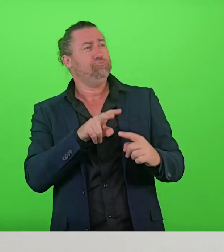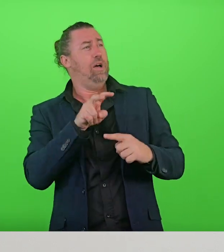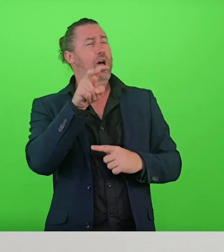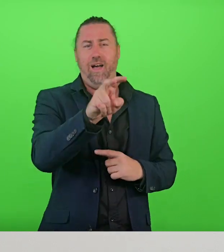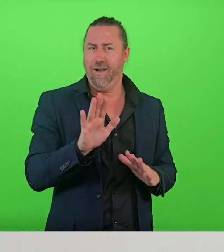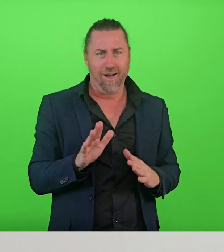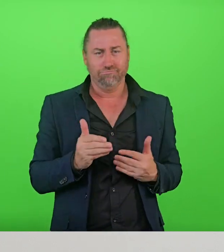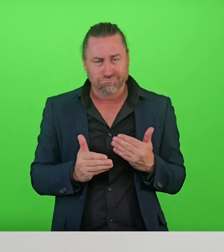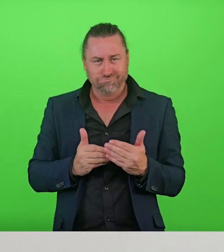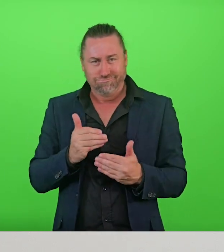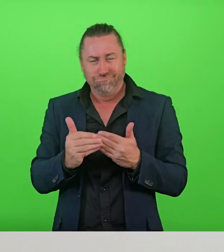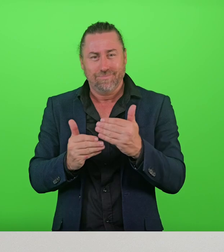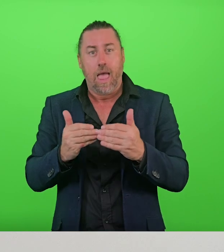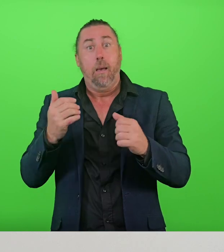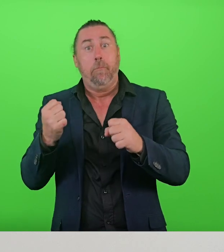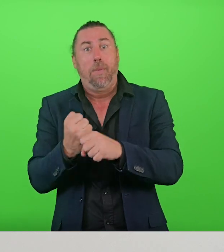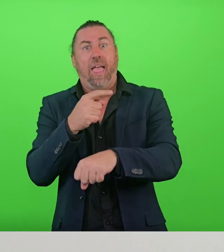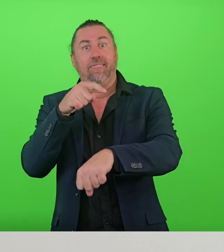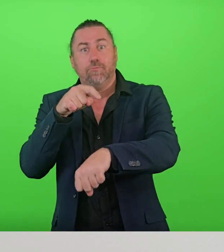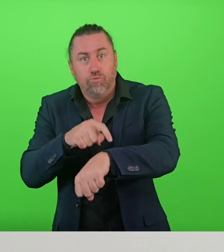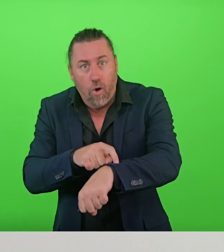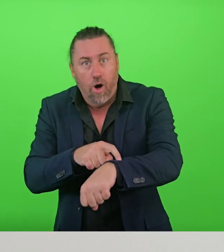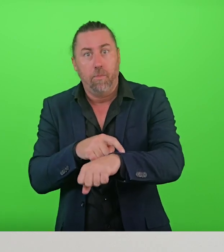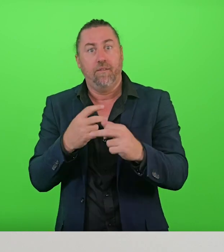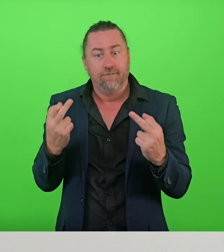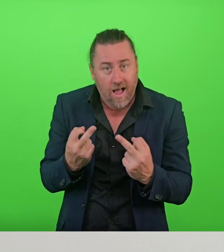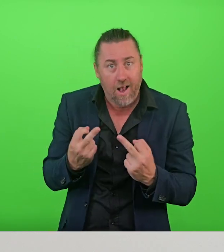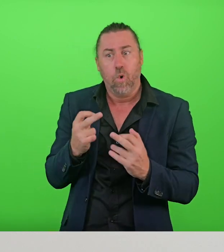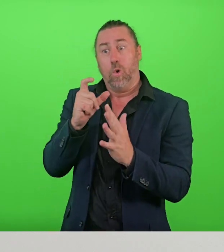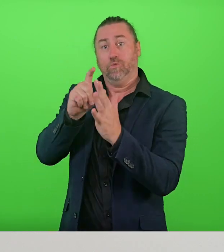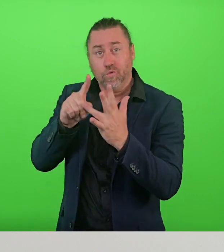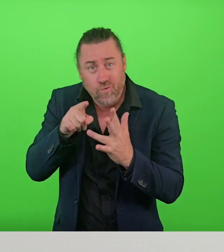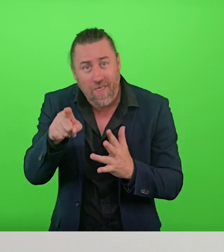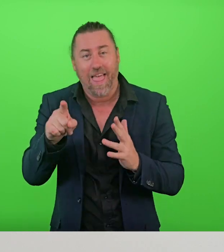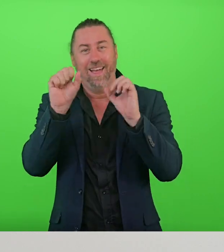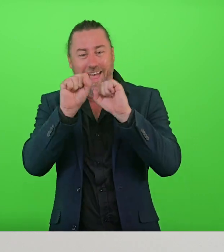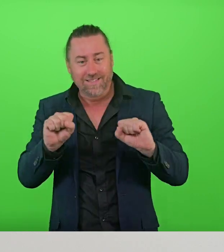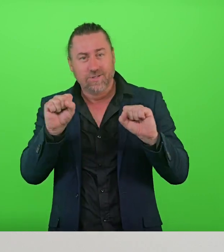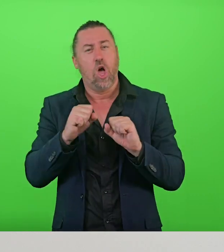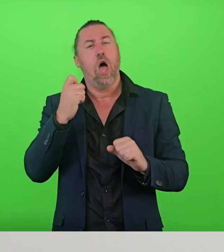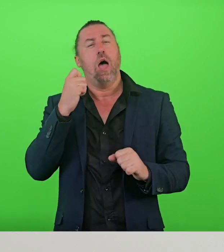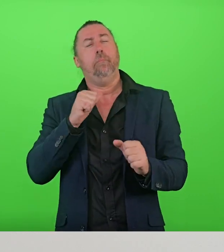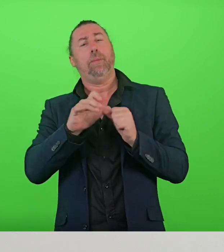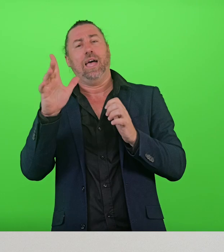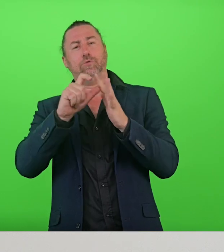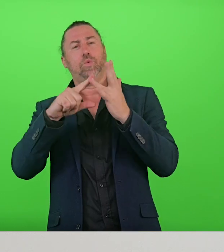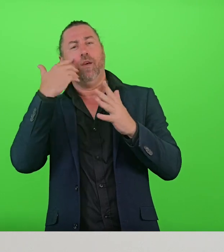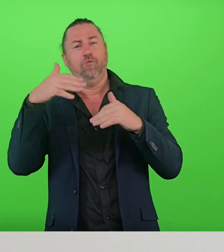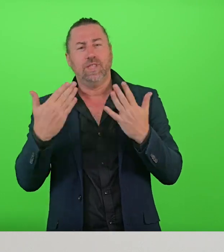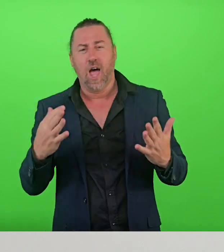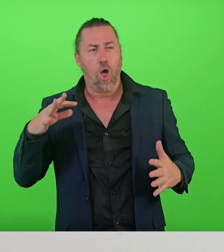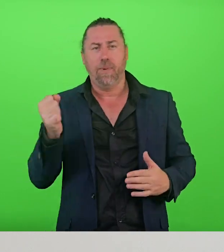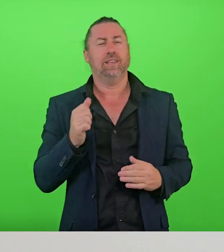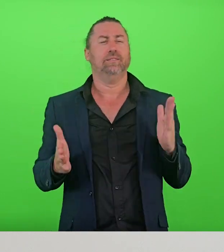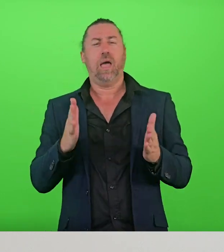It is important to make time for exercise and physical activity and to do that most days. It doesn't mean running a